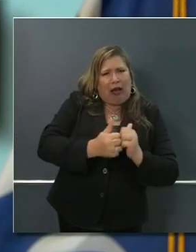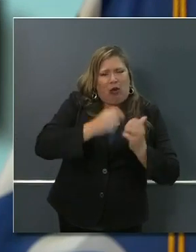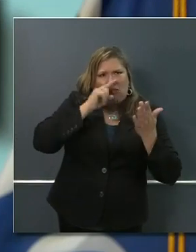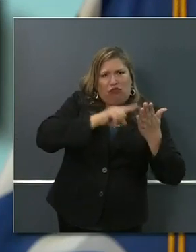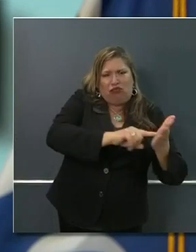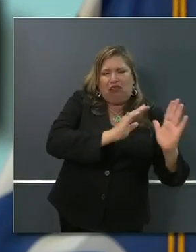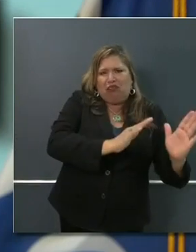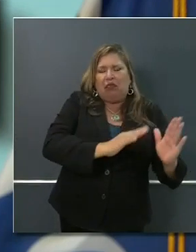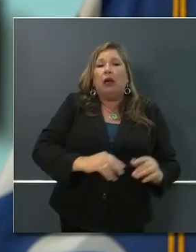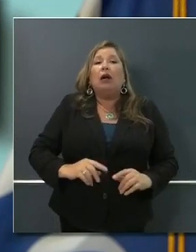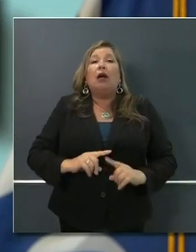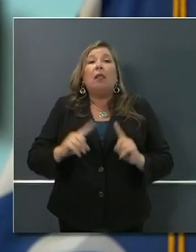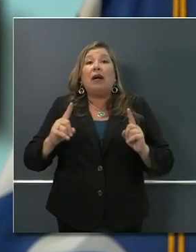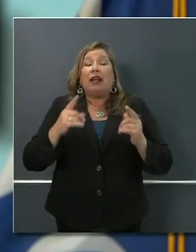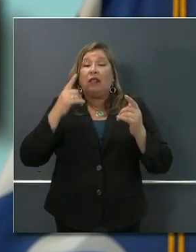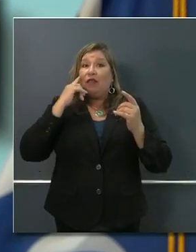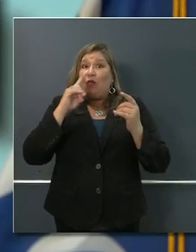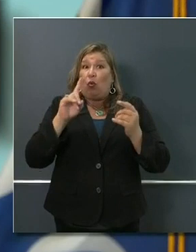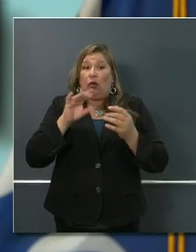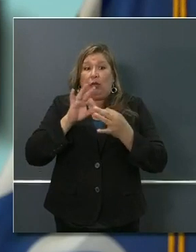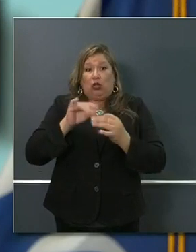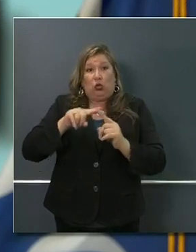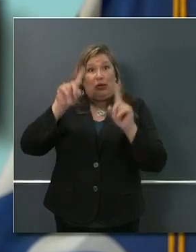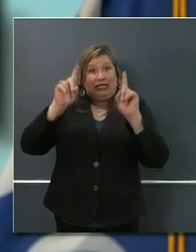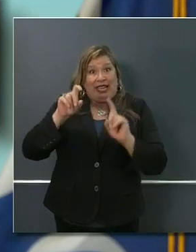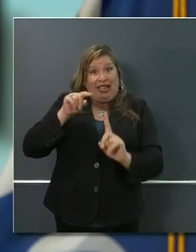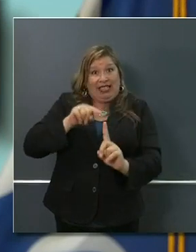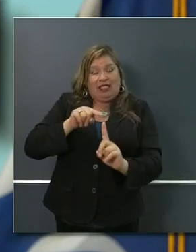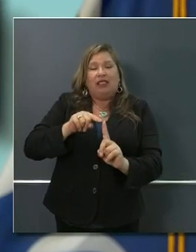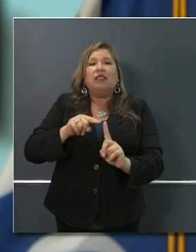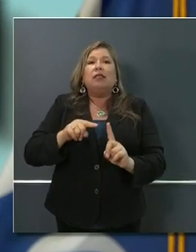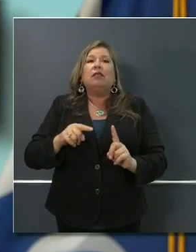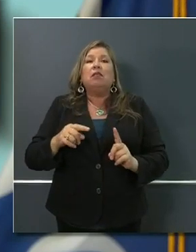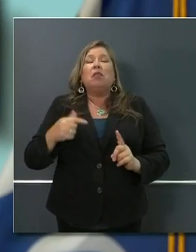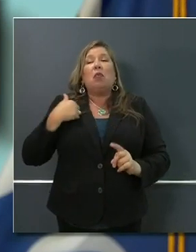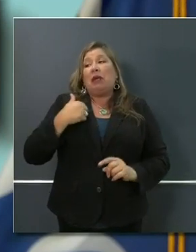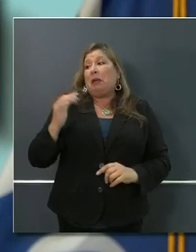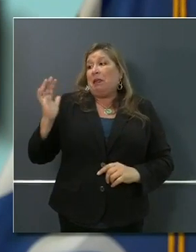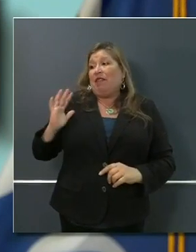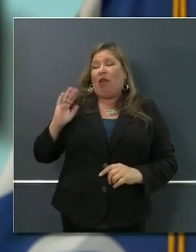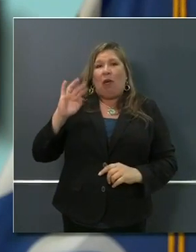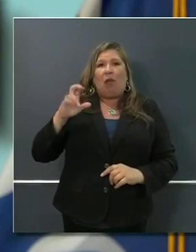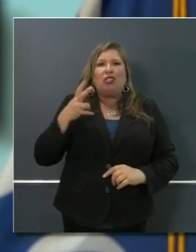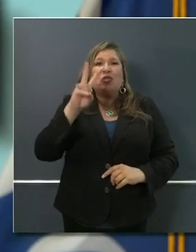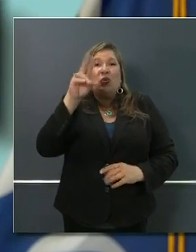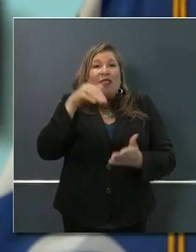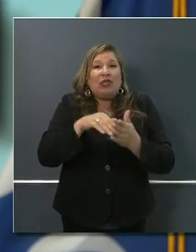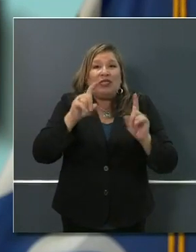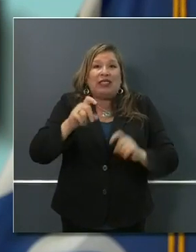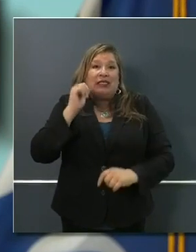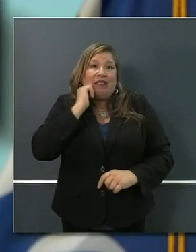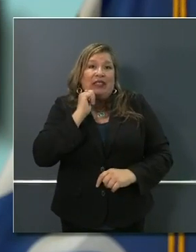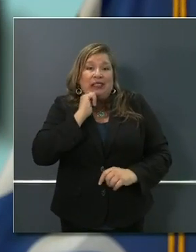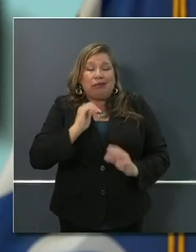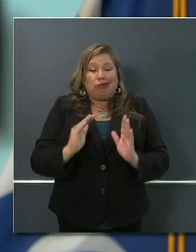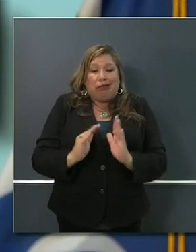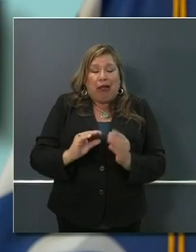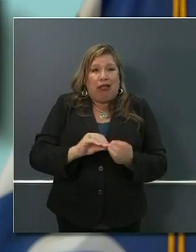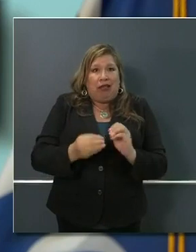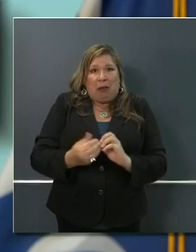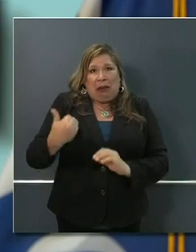perspective, an important threshold. Again, we started 2,000 tests a day in March. March was just last month.